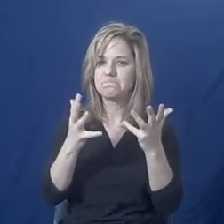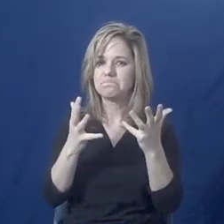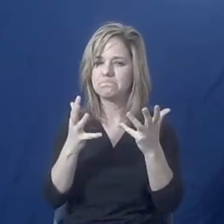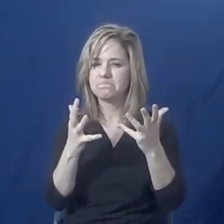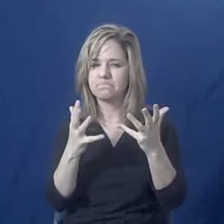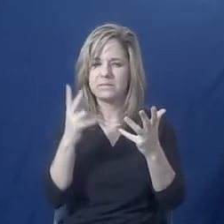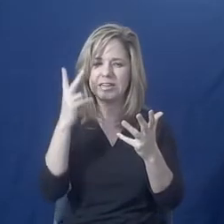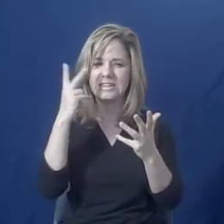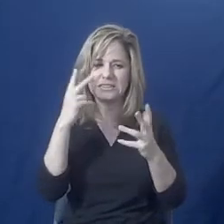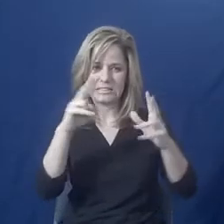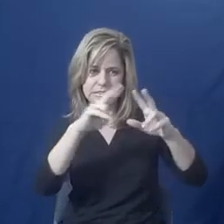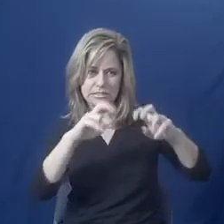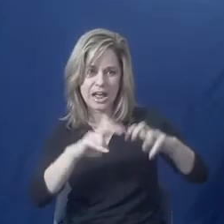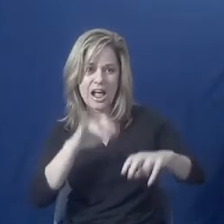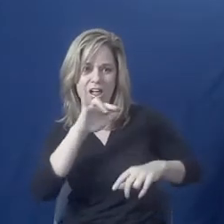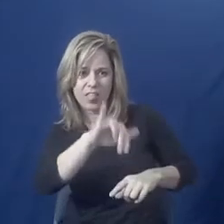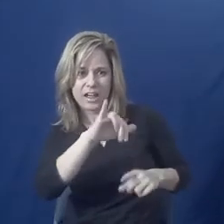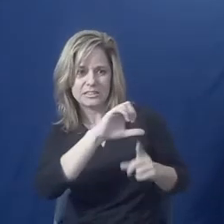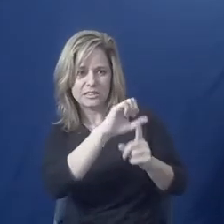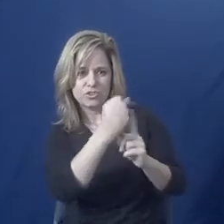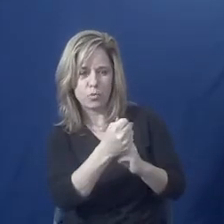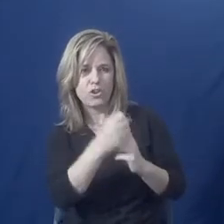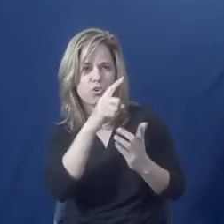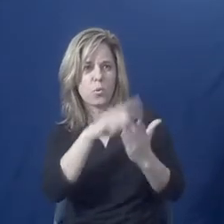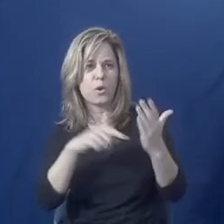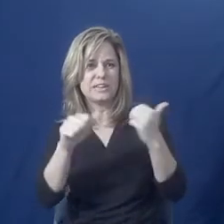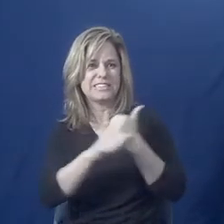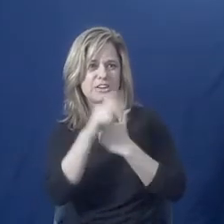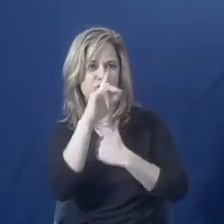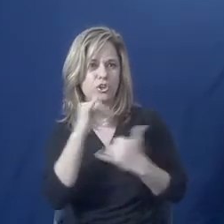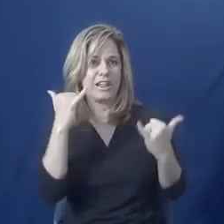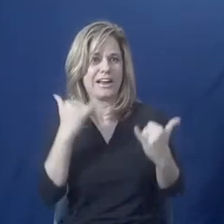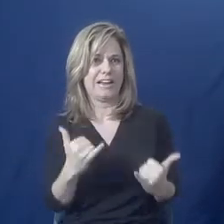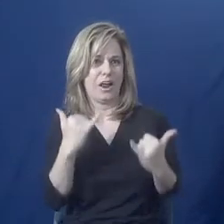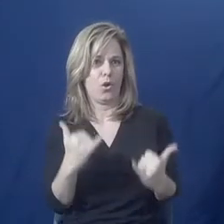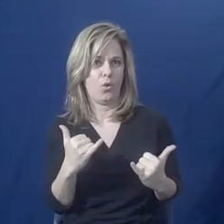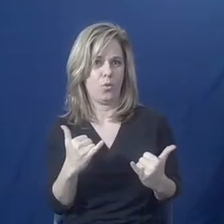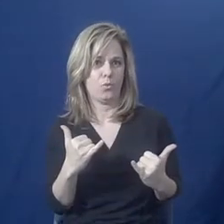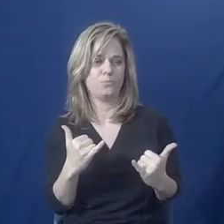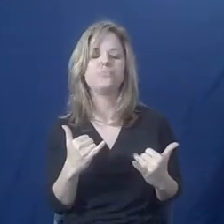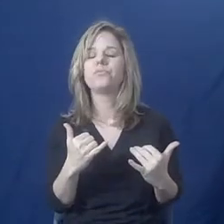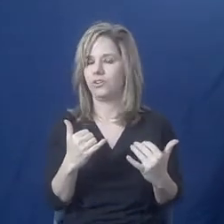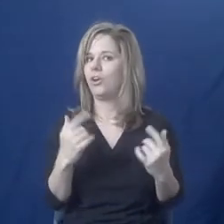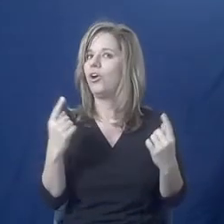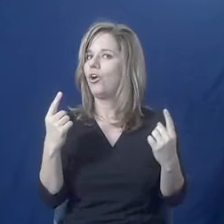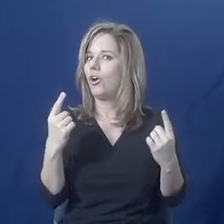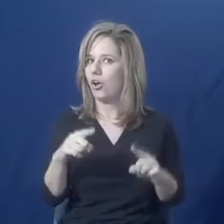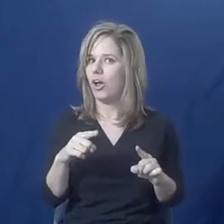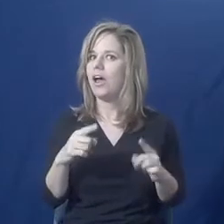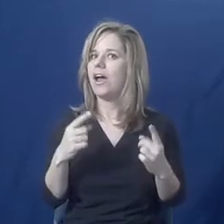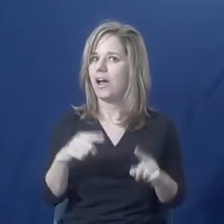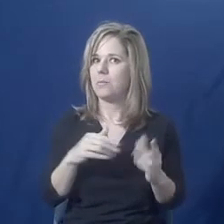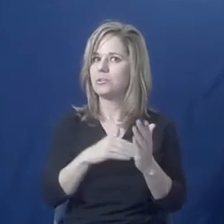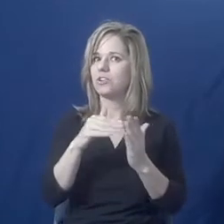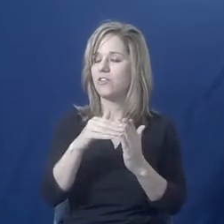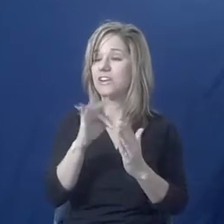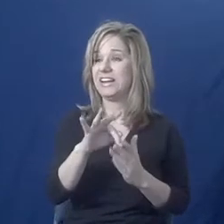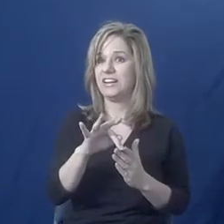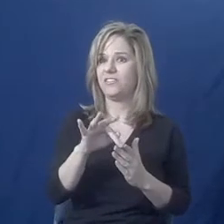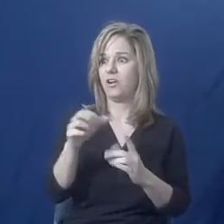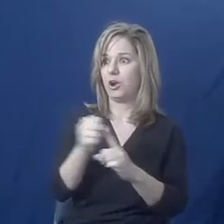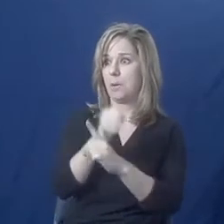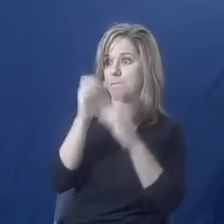what is the danger at this time. And we also know that sometimes abuse can escalate at the point when